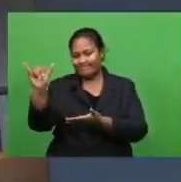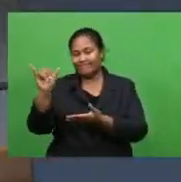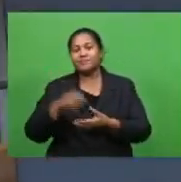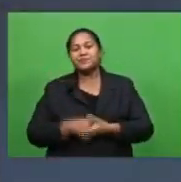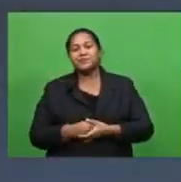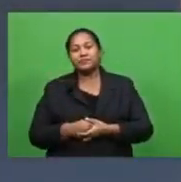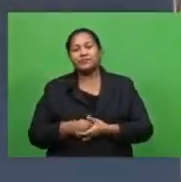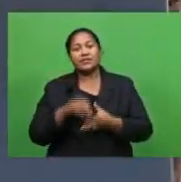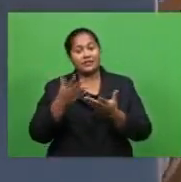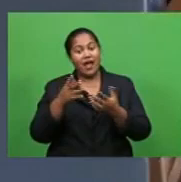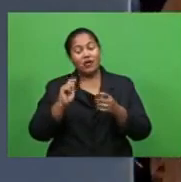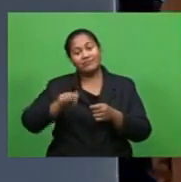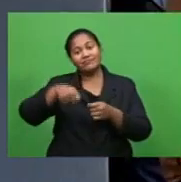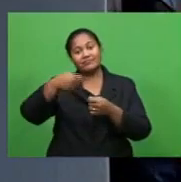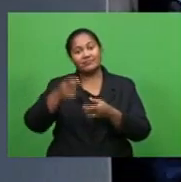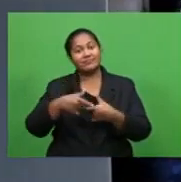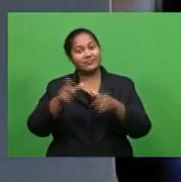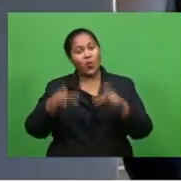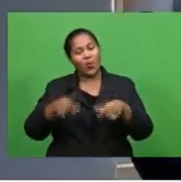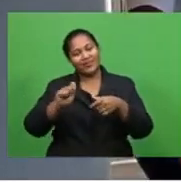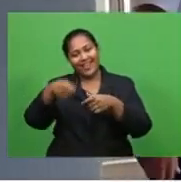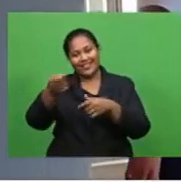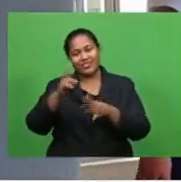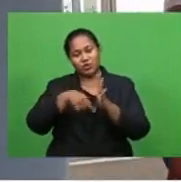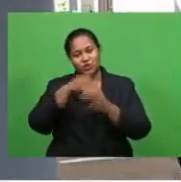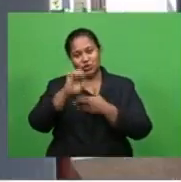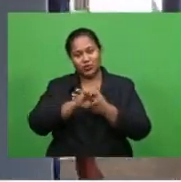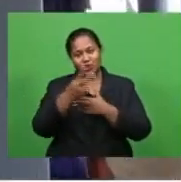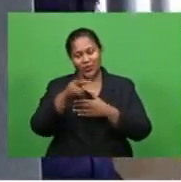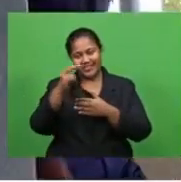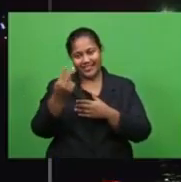The case has been adjourned to June 22 for mention.